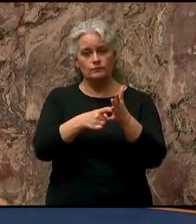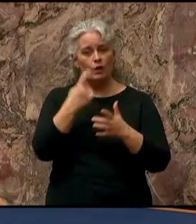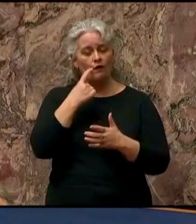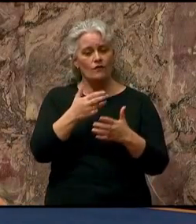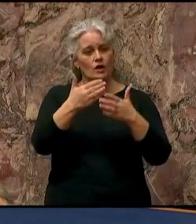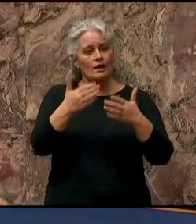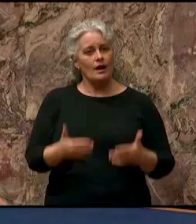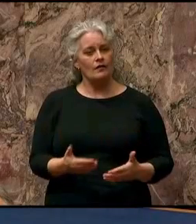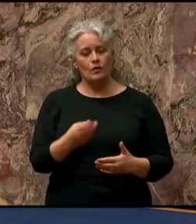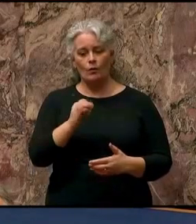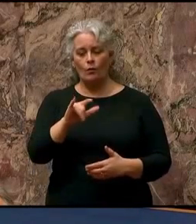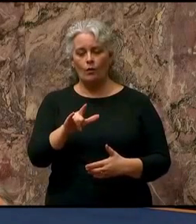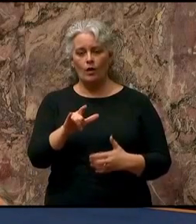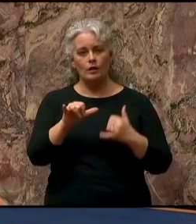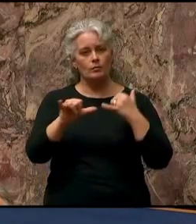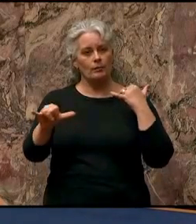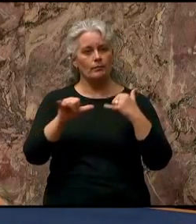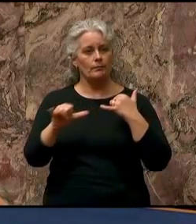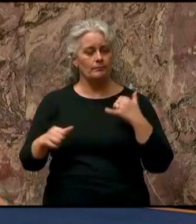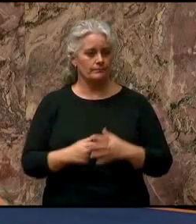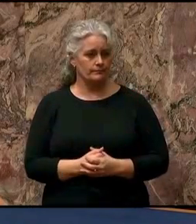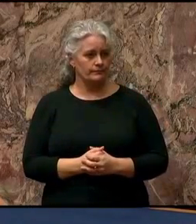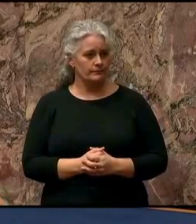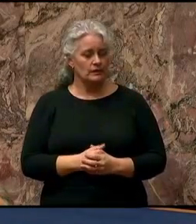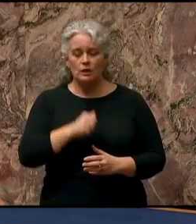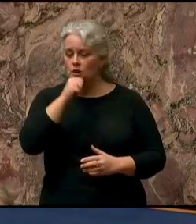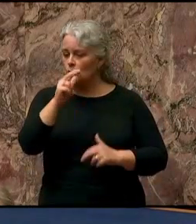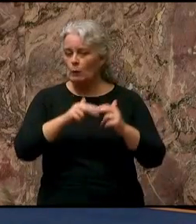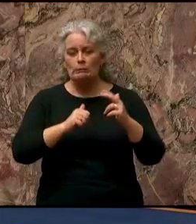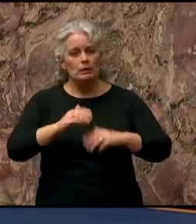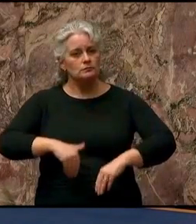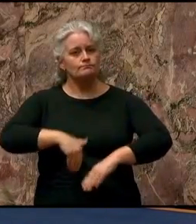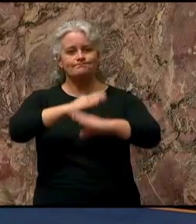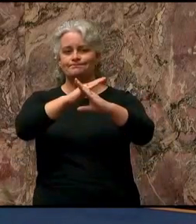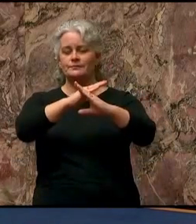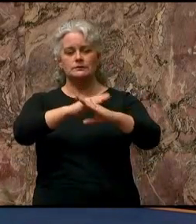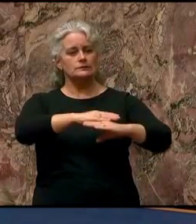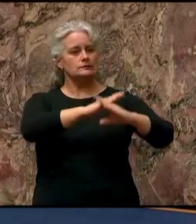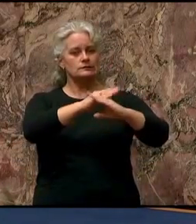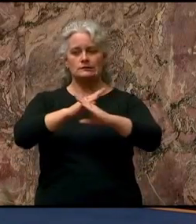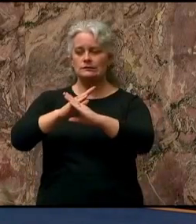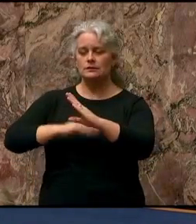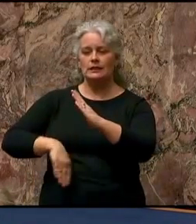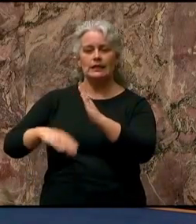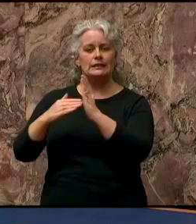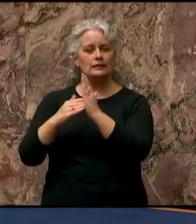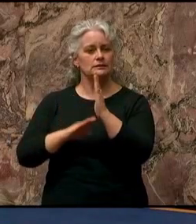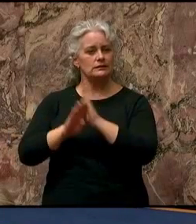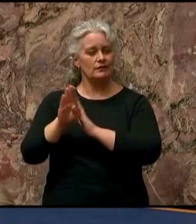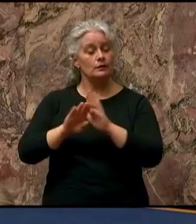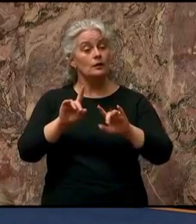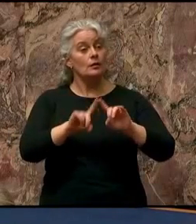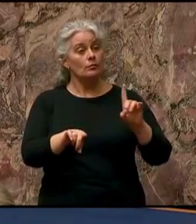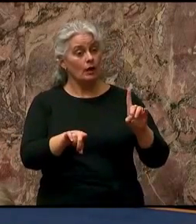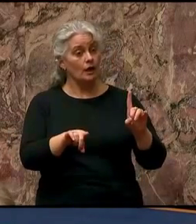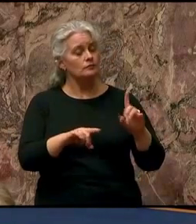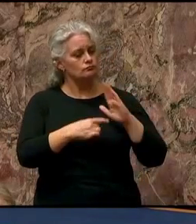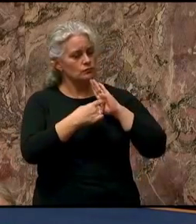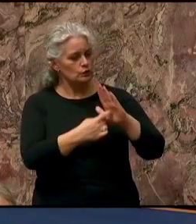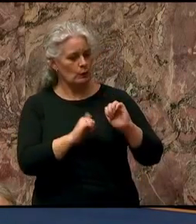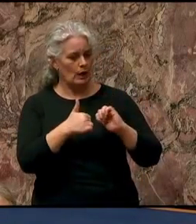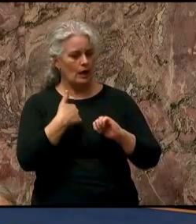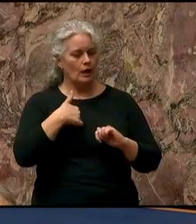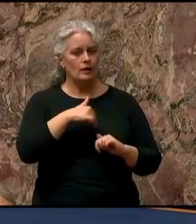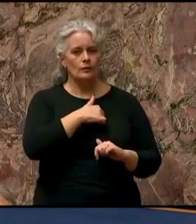heavy oil pipelines, not to build walls against development, but to articulate the way we do business in